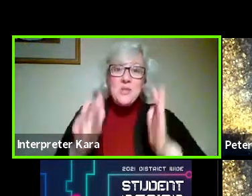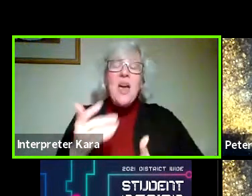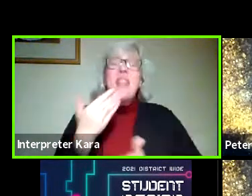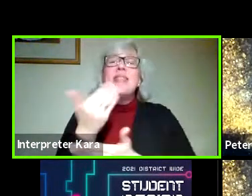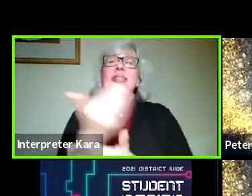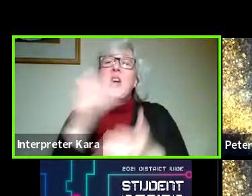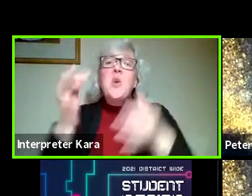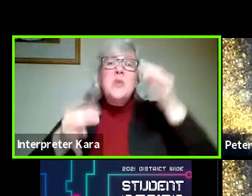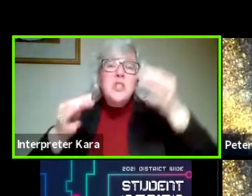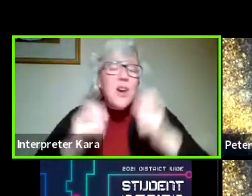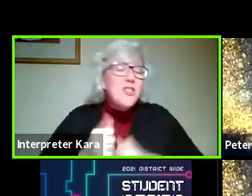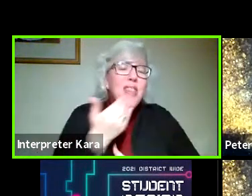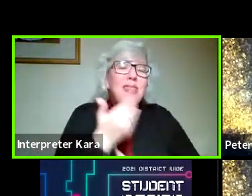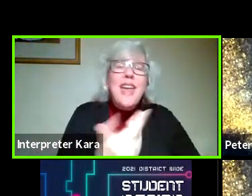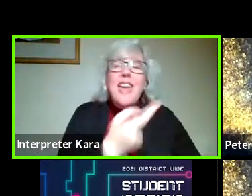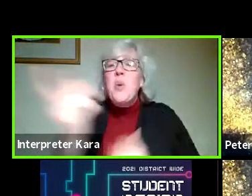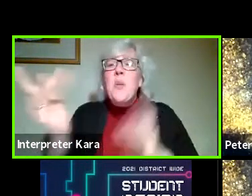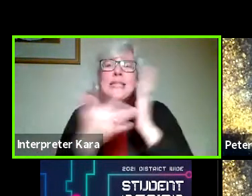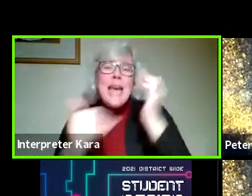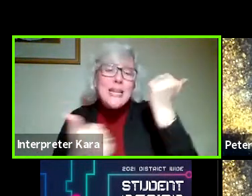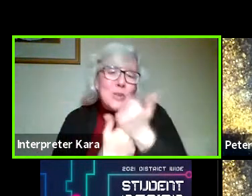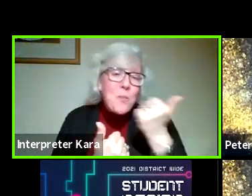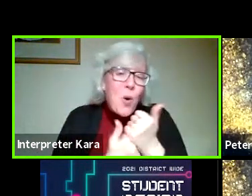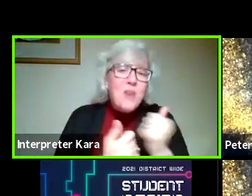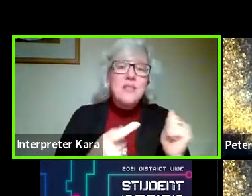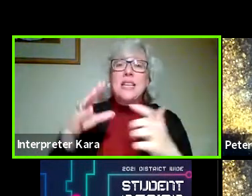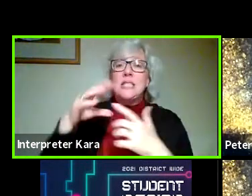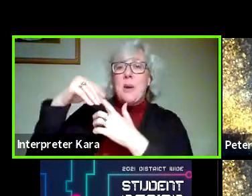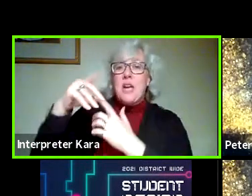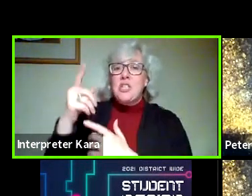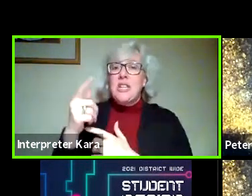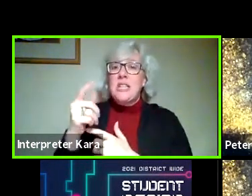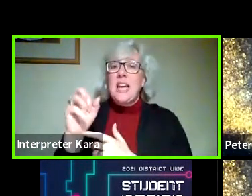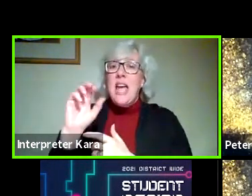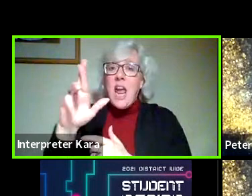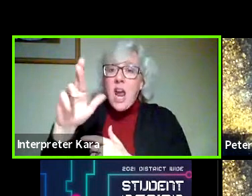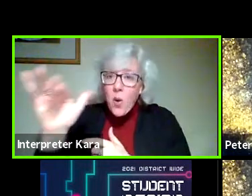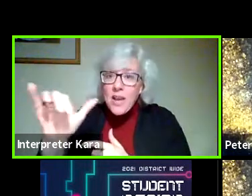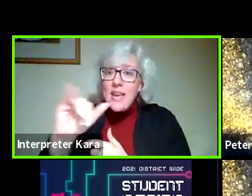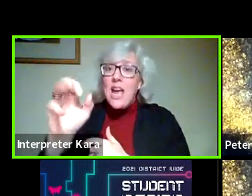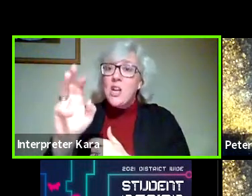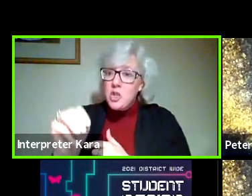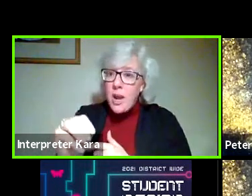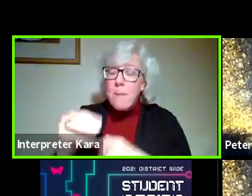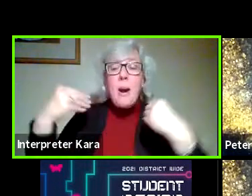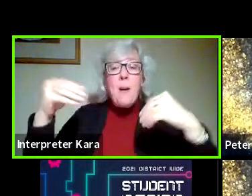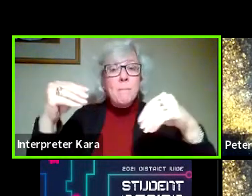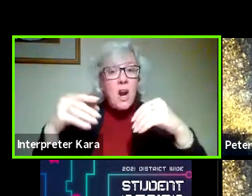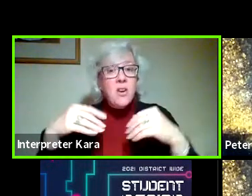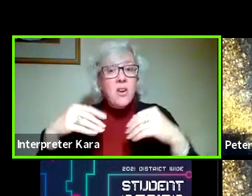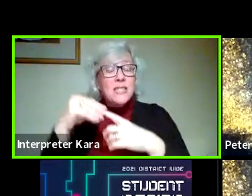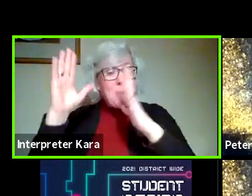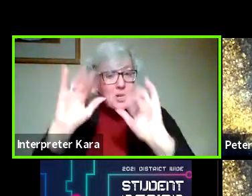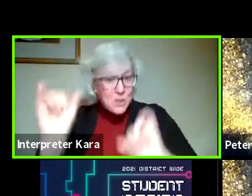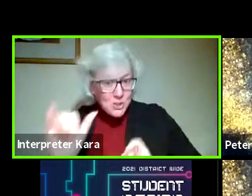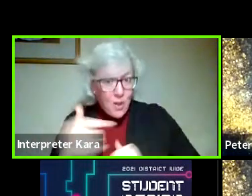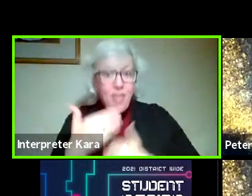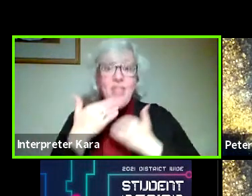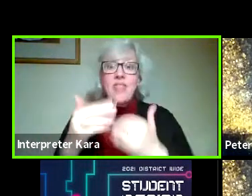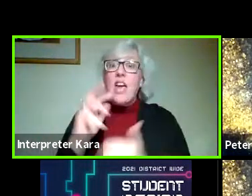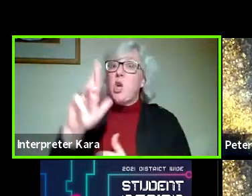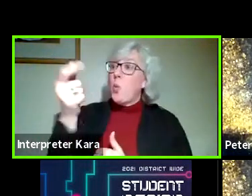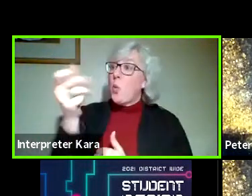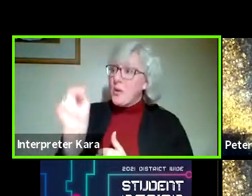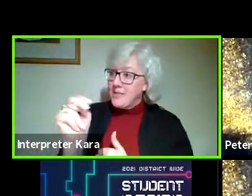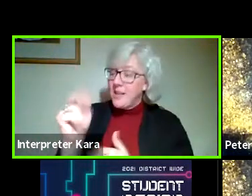Thank you, judges. Thank you, tech support, especially Eric and Jim, our marketing specialists as well. Thank you, Kristen,